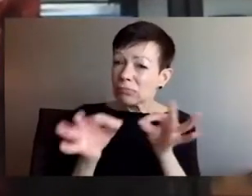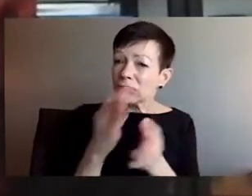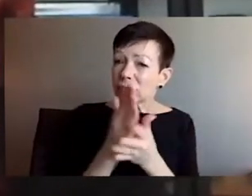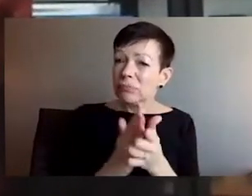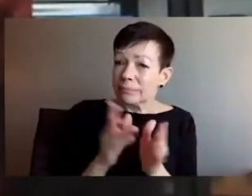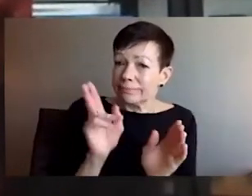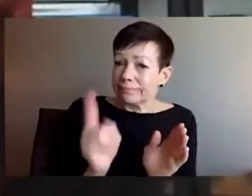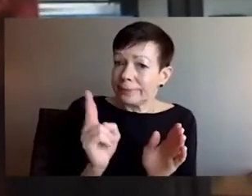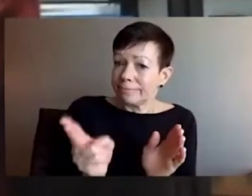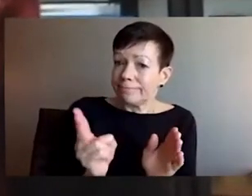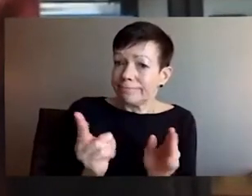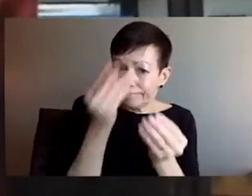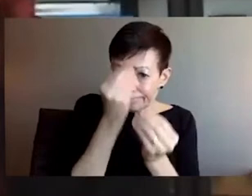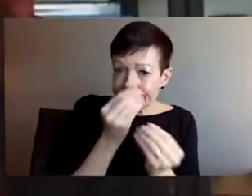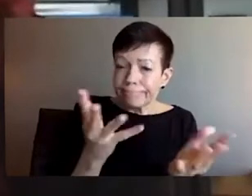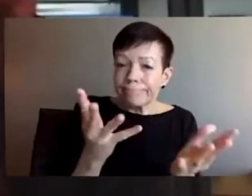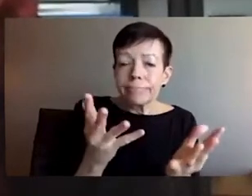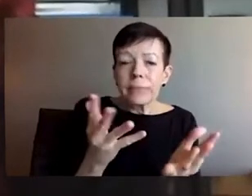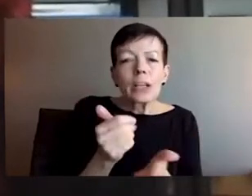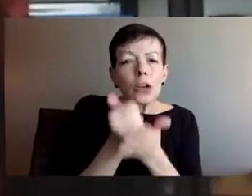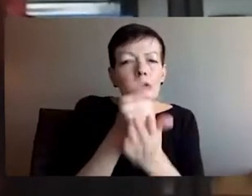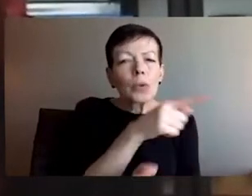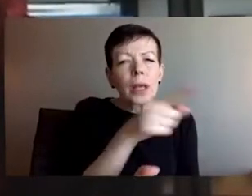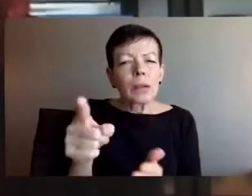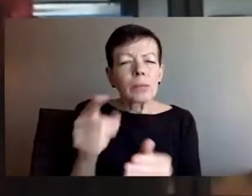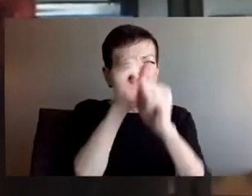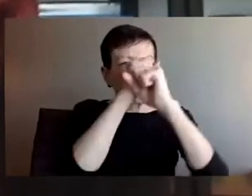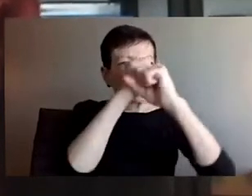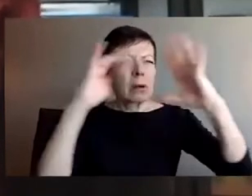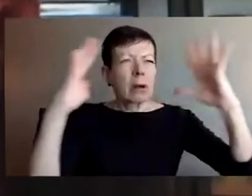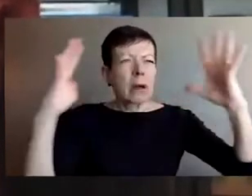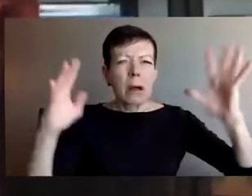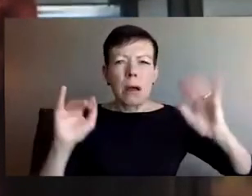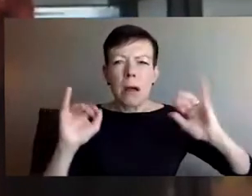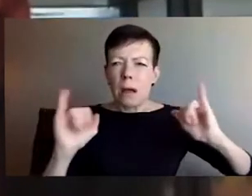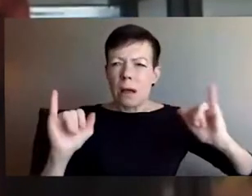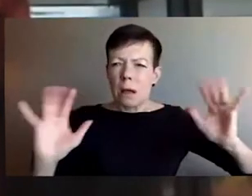wounded soldiers who have invaded their country.